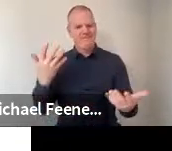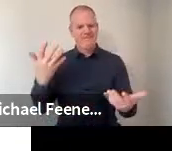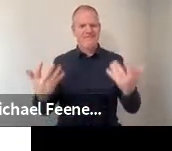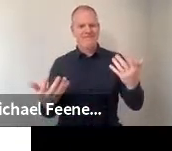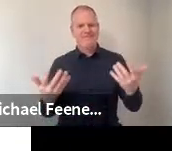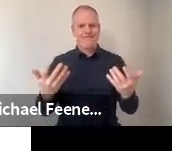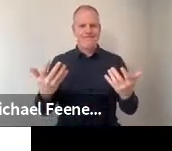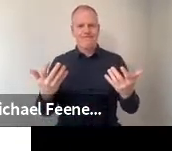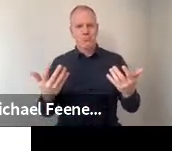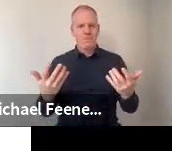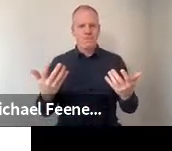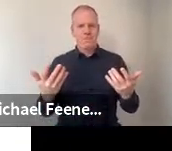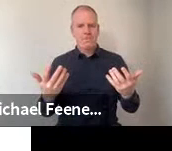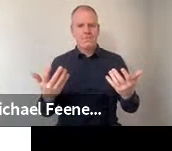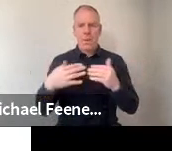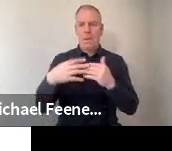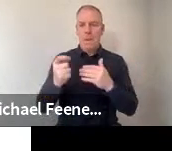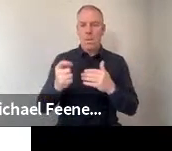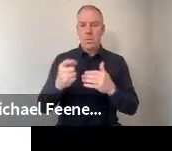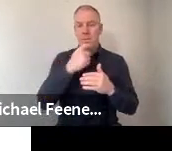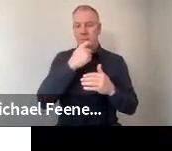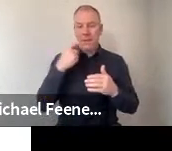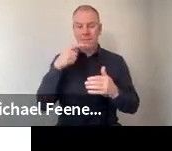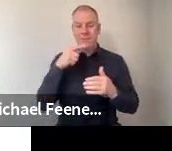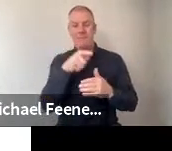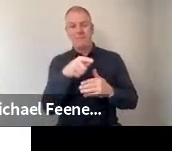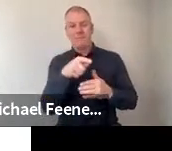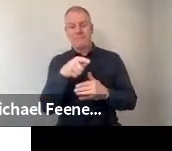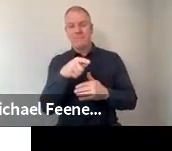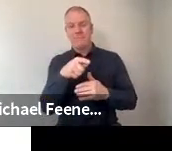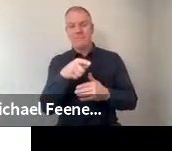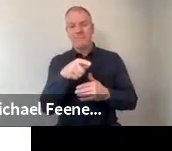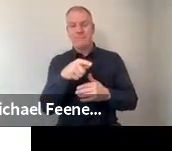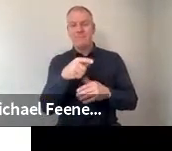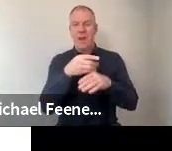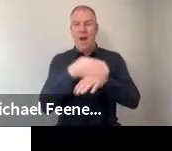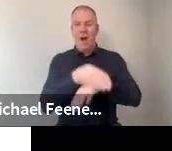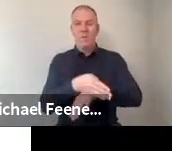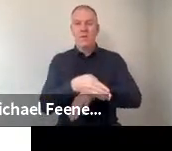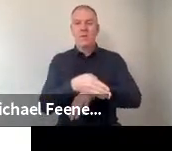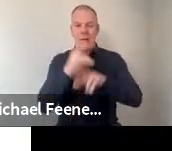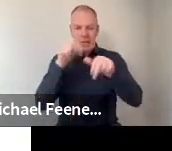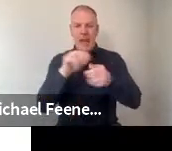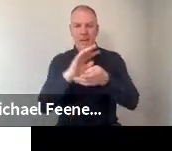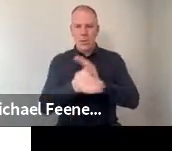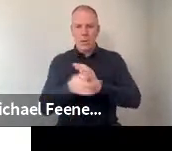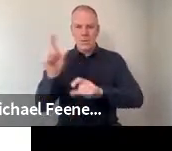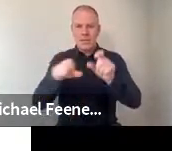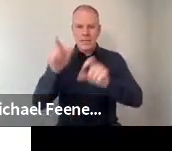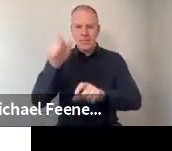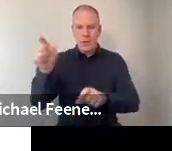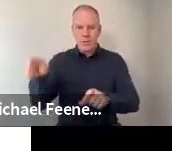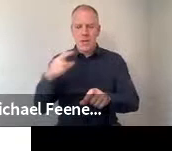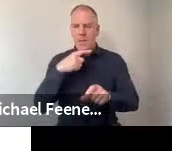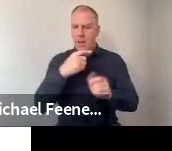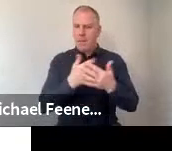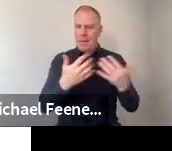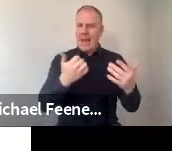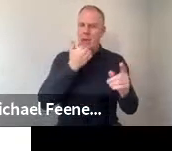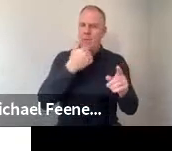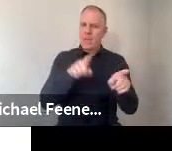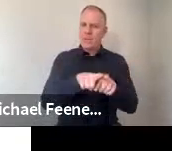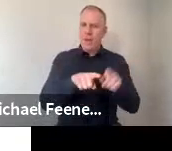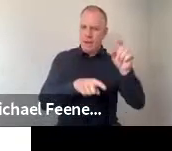majority that said that with hard work, anyone can be a scientist, but quite a substantial